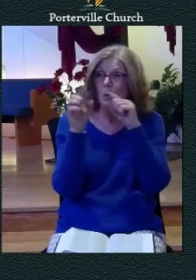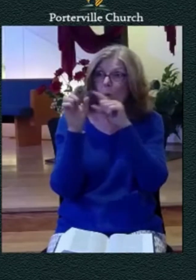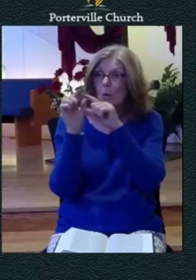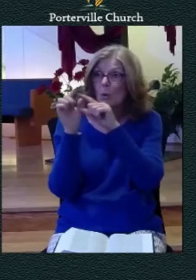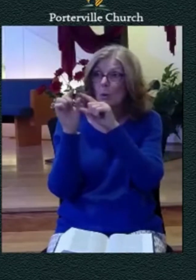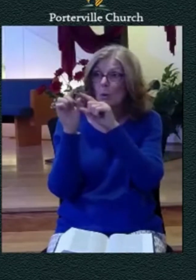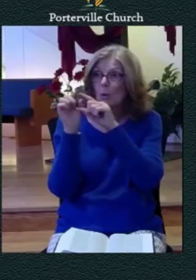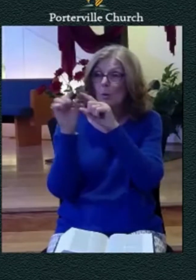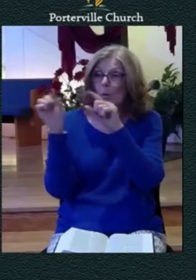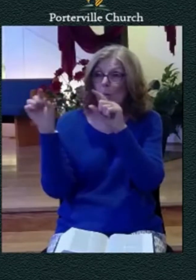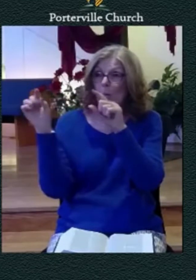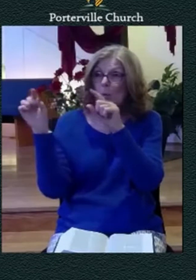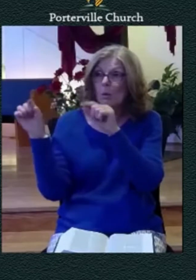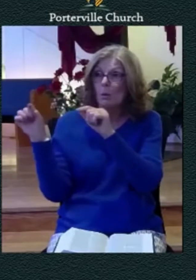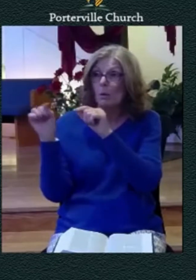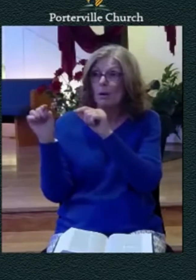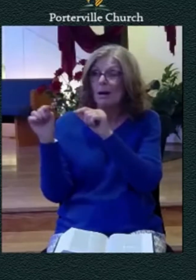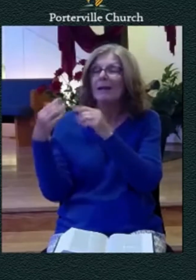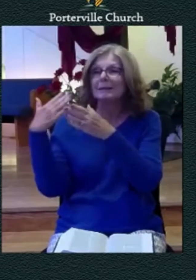enters the life